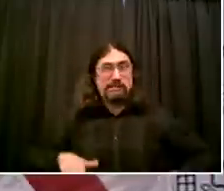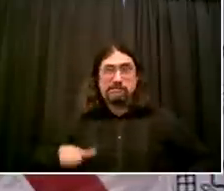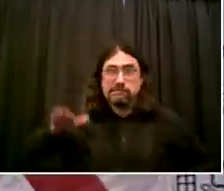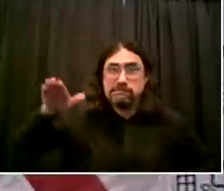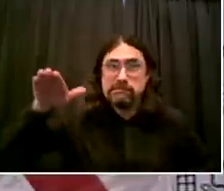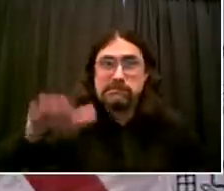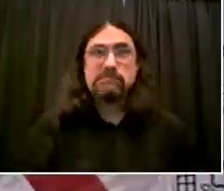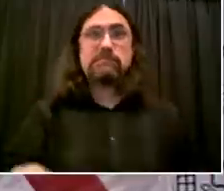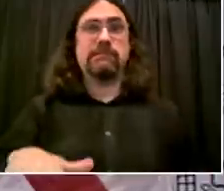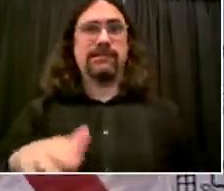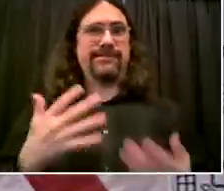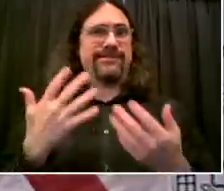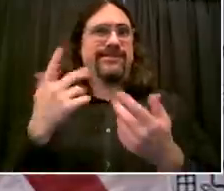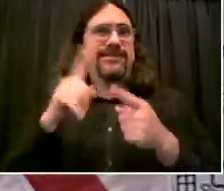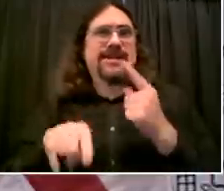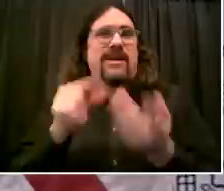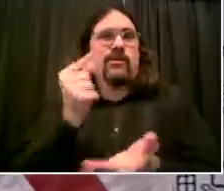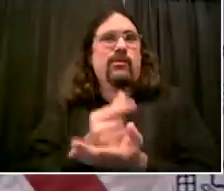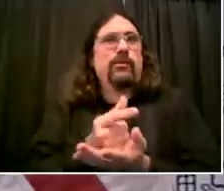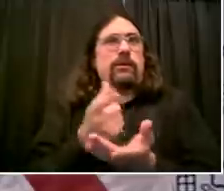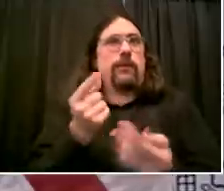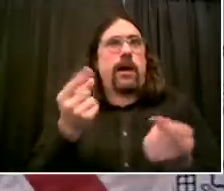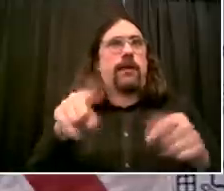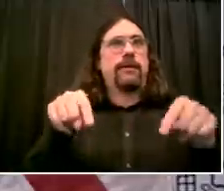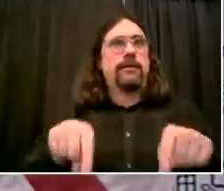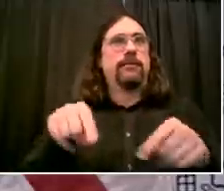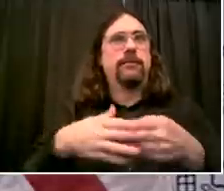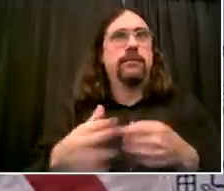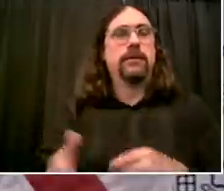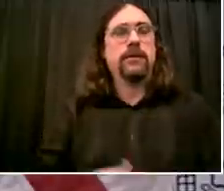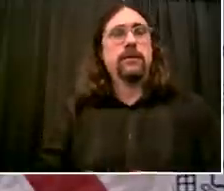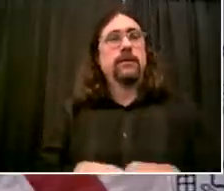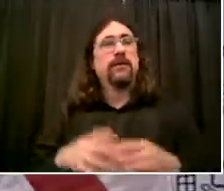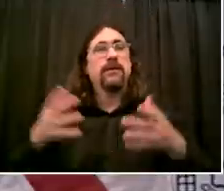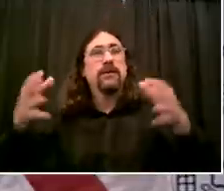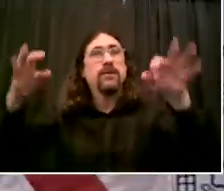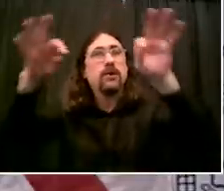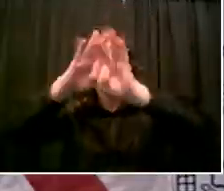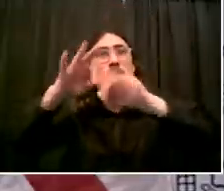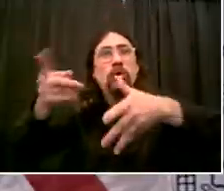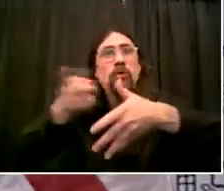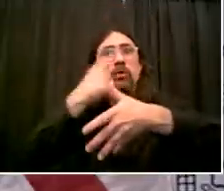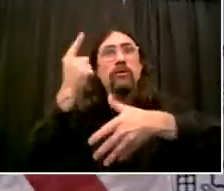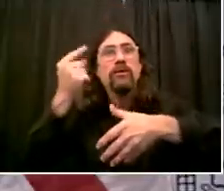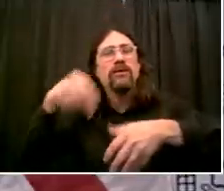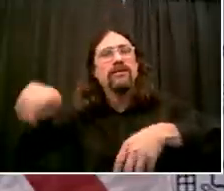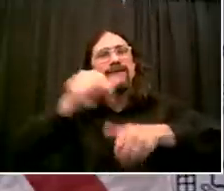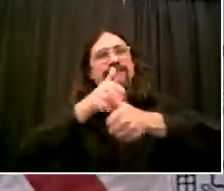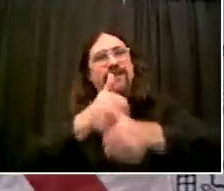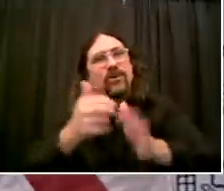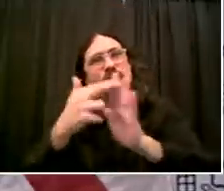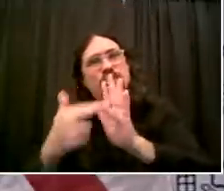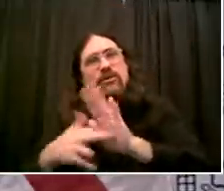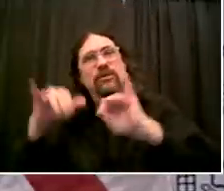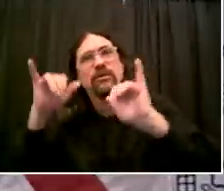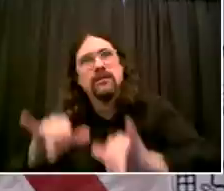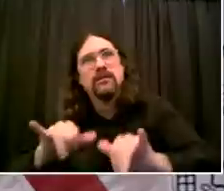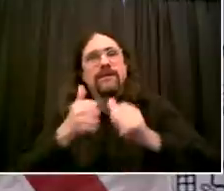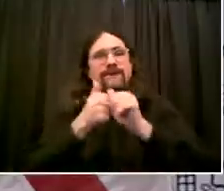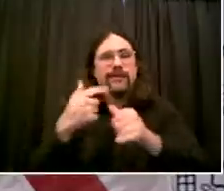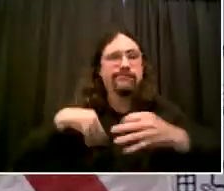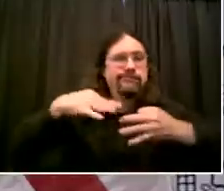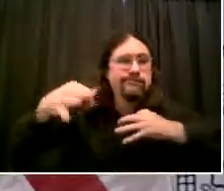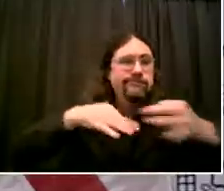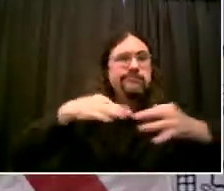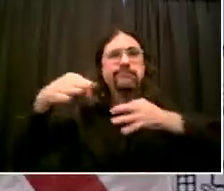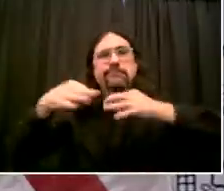to keep it that way. And I think this personal responsibility reality just, we're going to have to